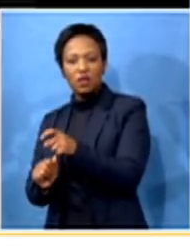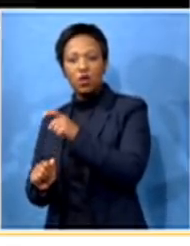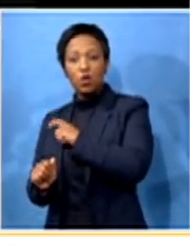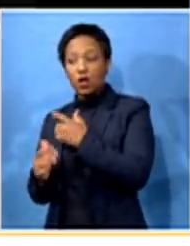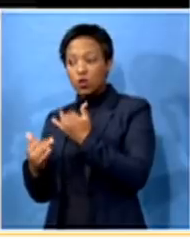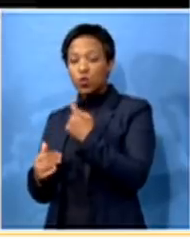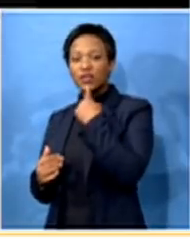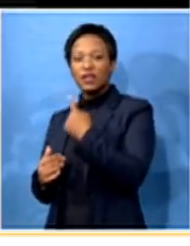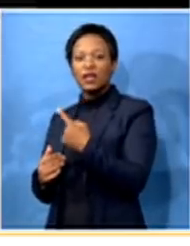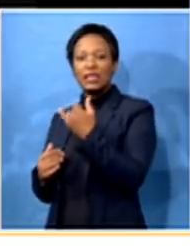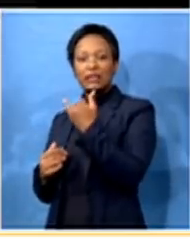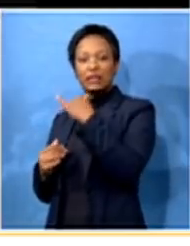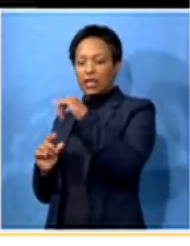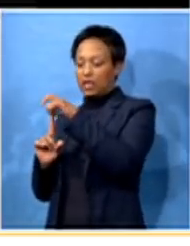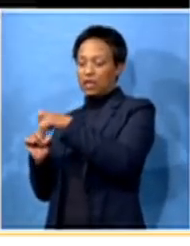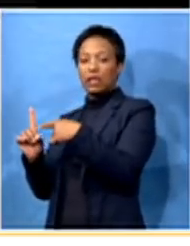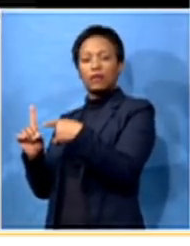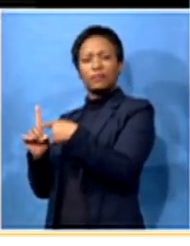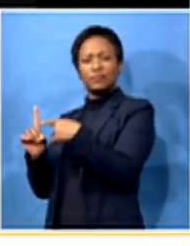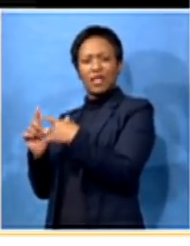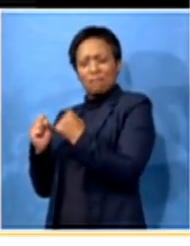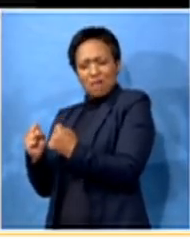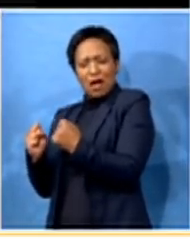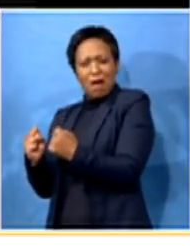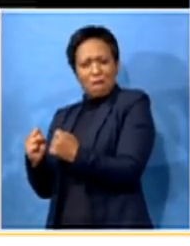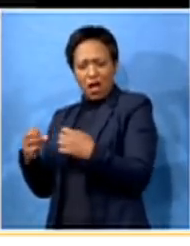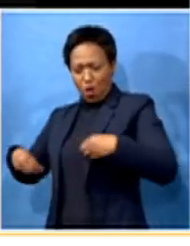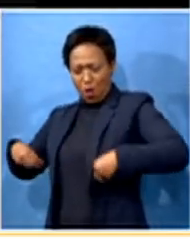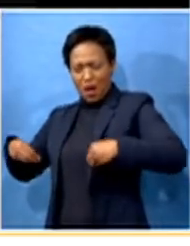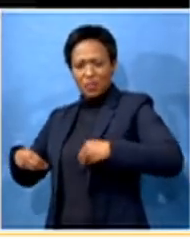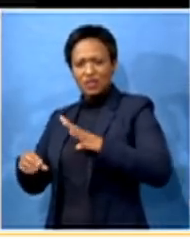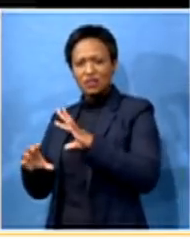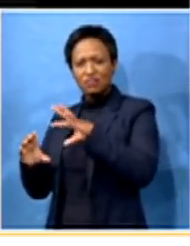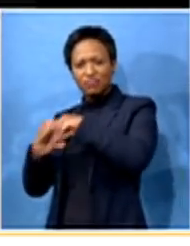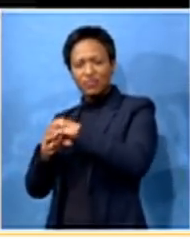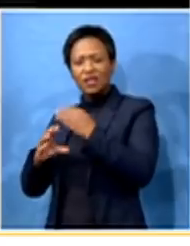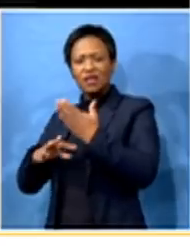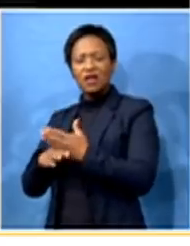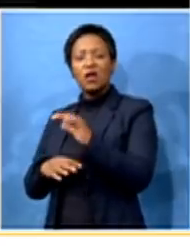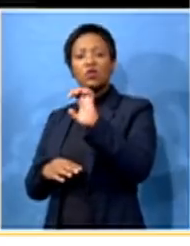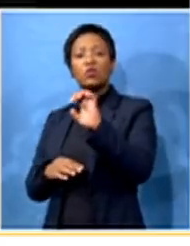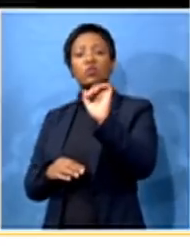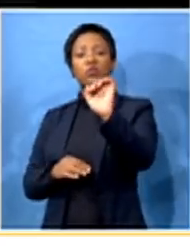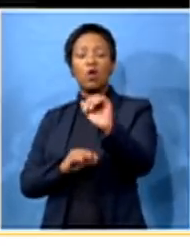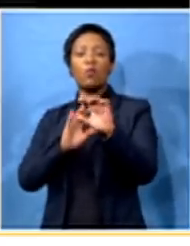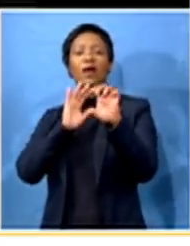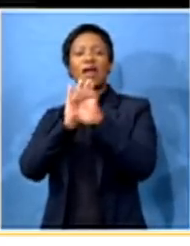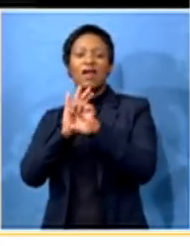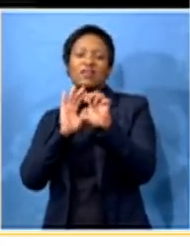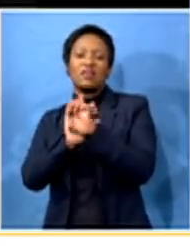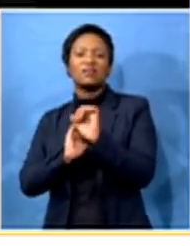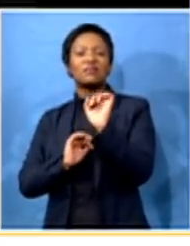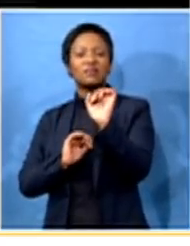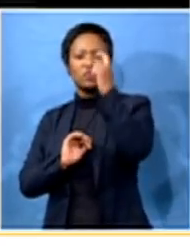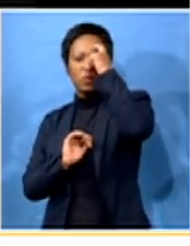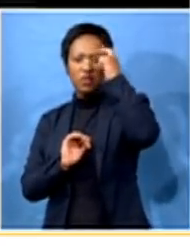say, she still has that cloud hanging over her head. So, where are your ethical considerations as a party?